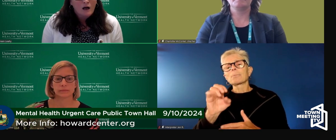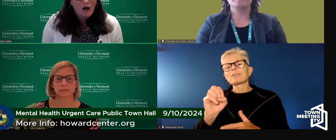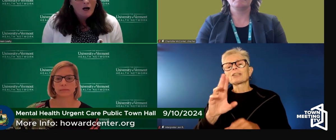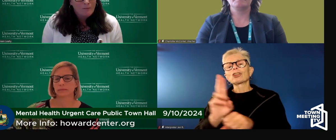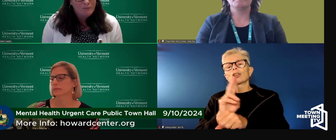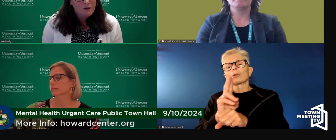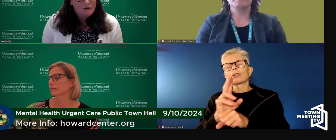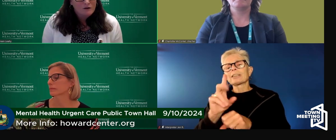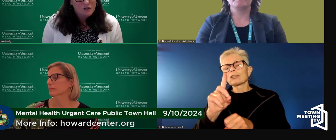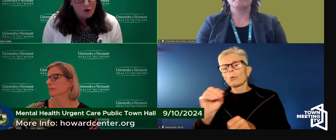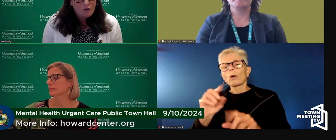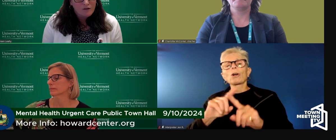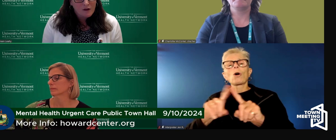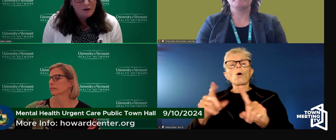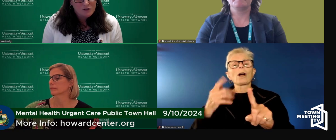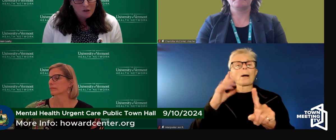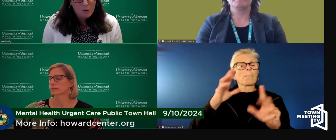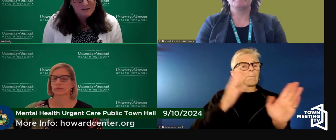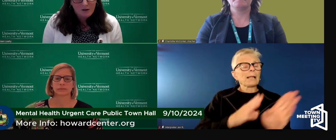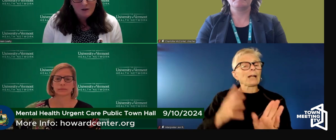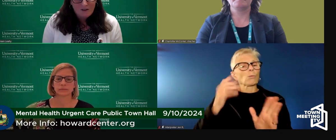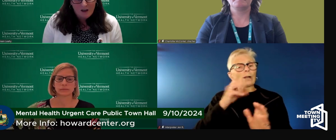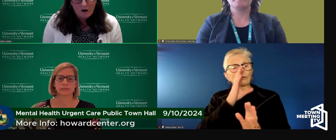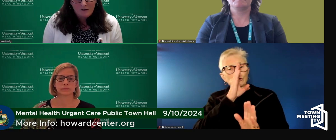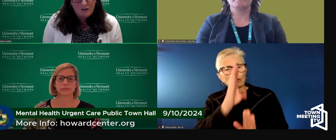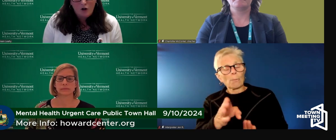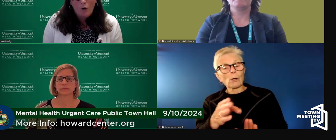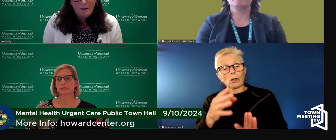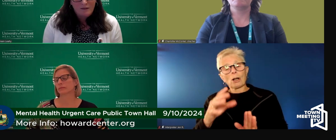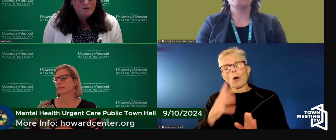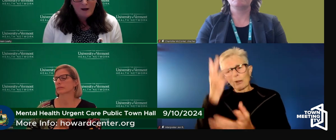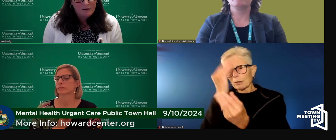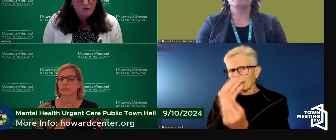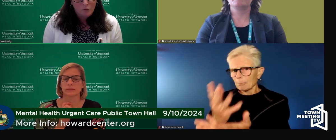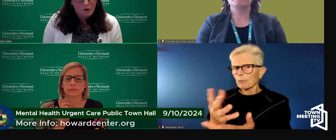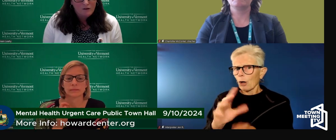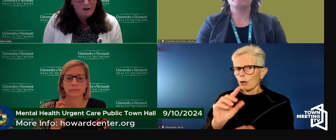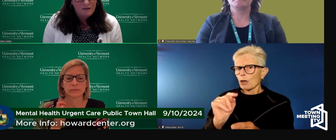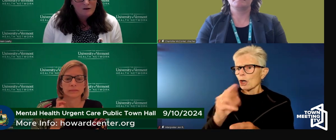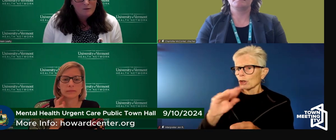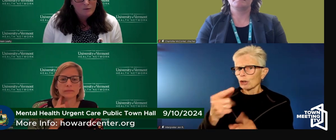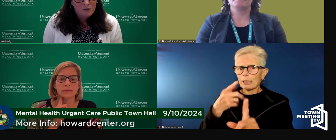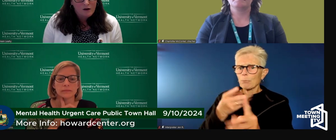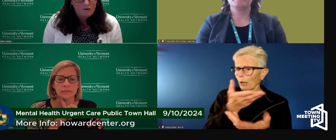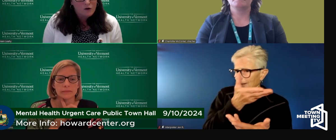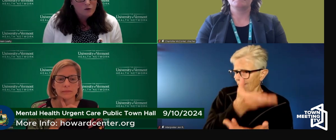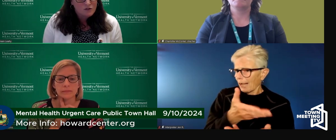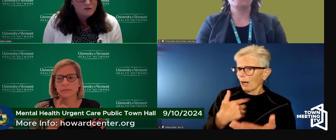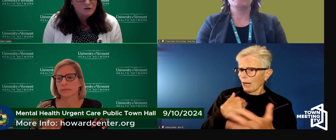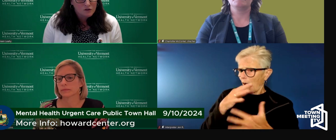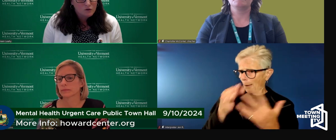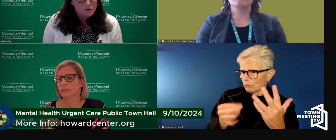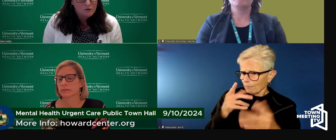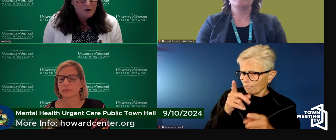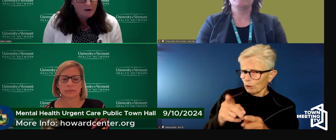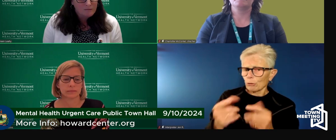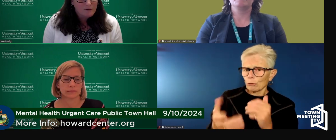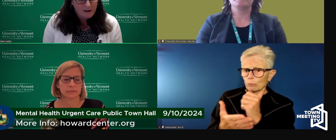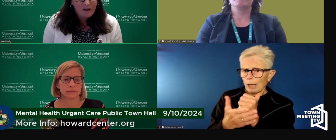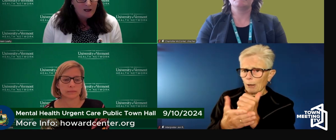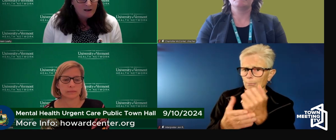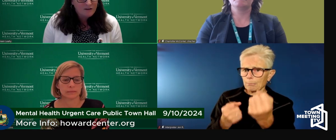to know that the turning point center is there and to know about the fabulous work that the peer recovery coaches do.